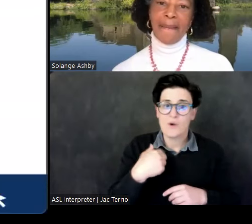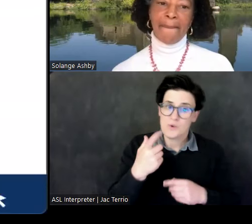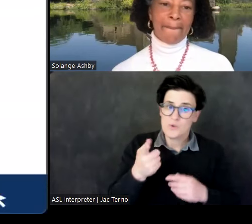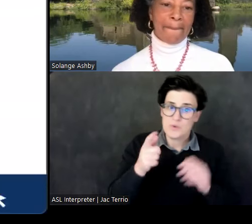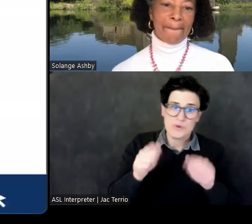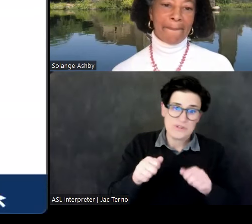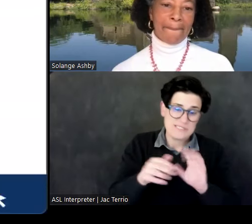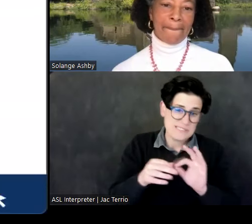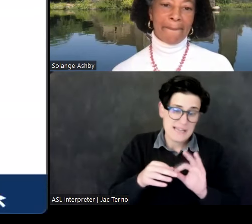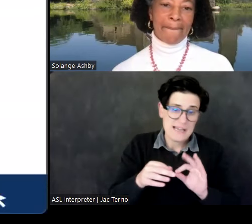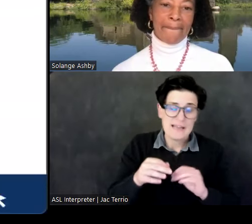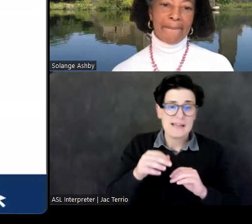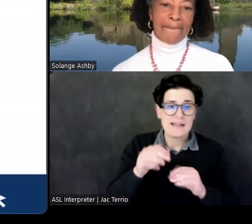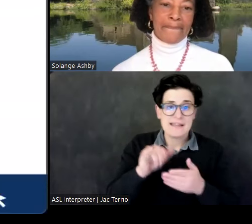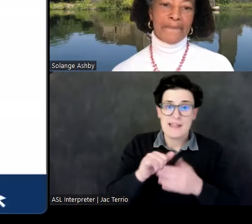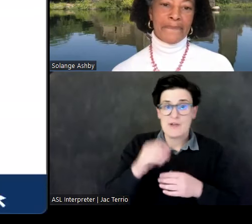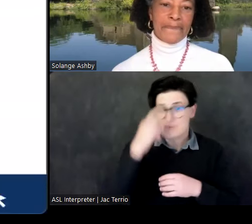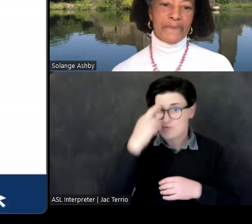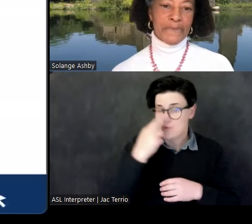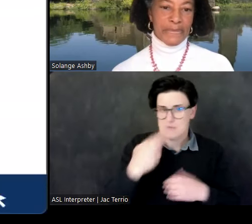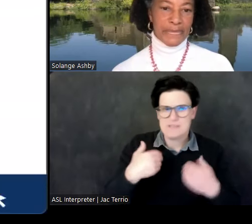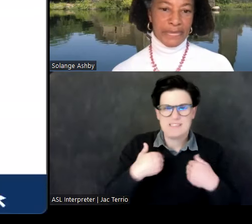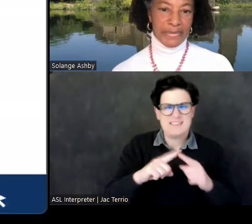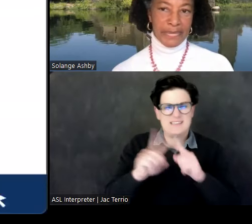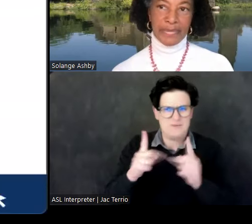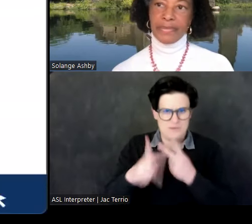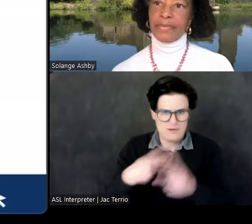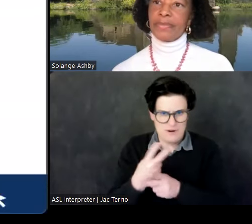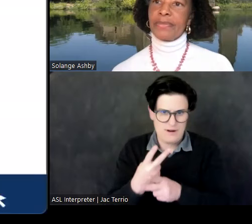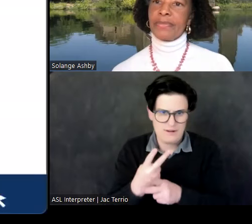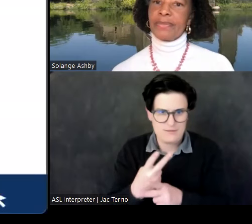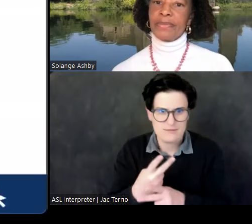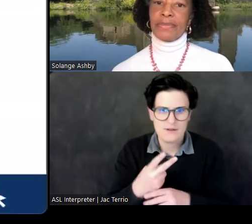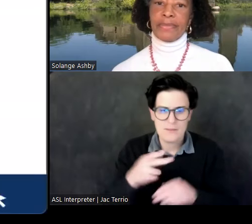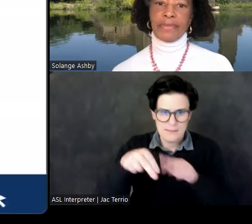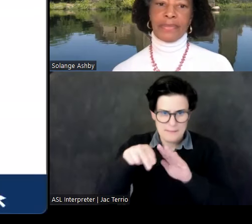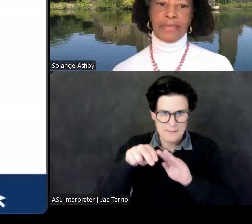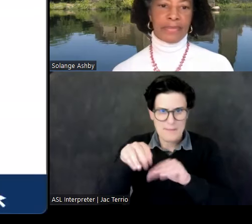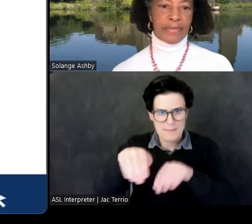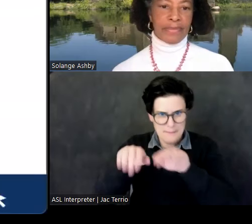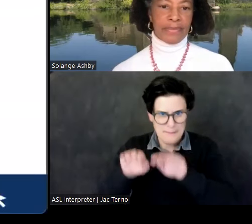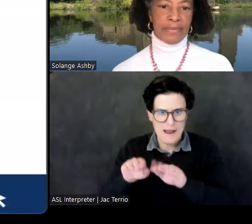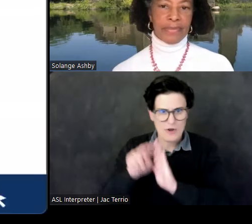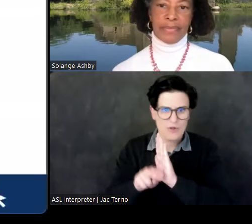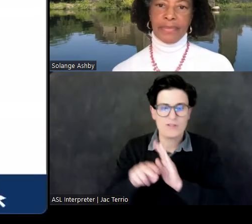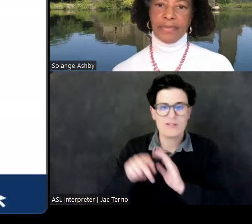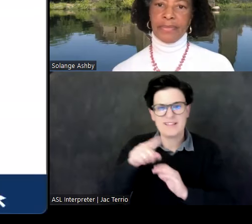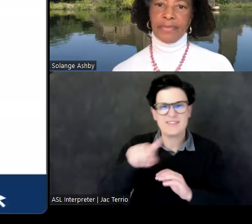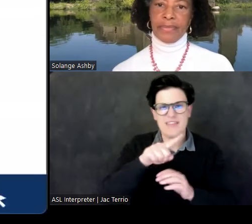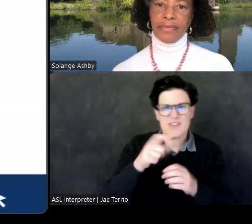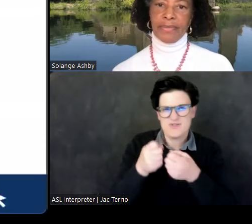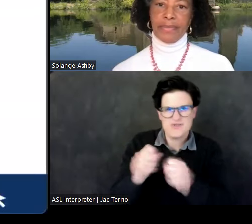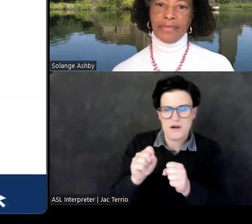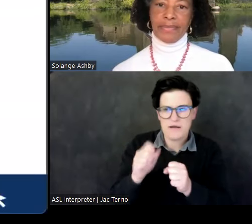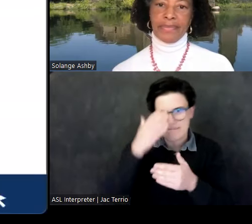The Romans, for their part, conducted a different kind of burial, that of ignoring Moroi in their histories and consigning it to oblivion, or almost.